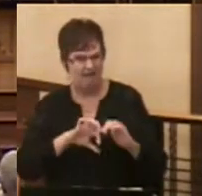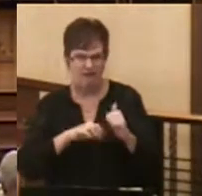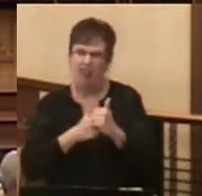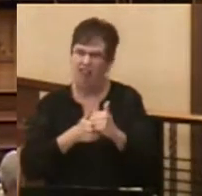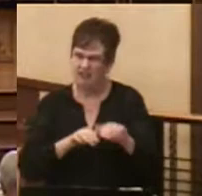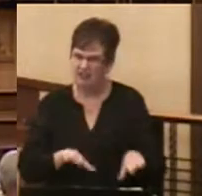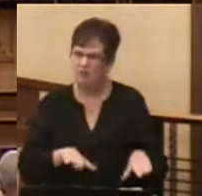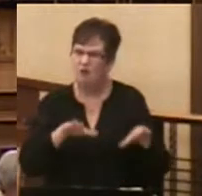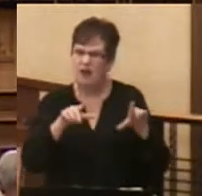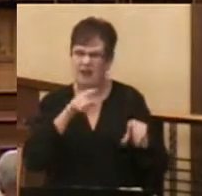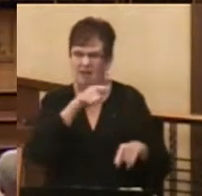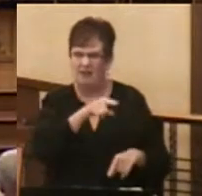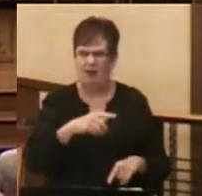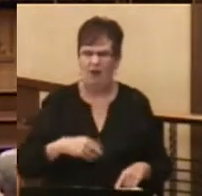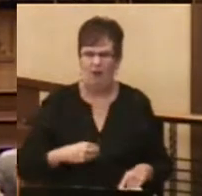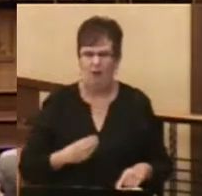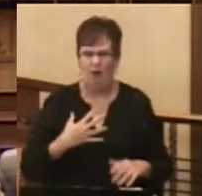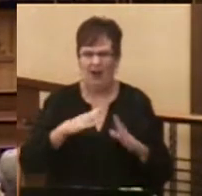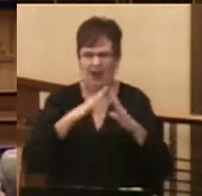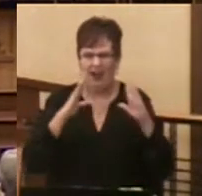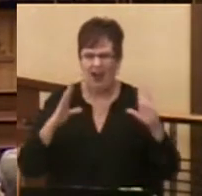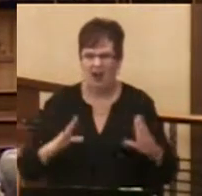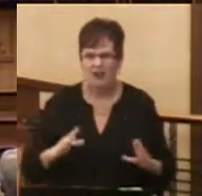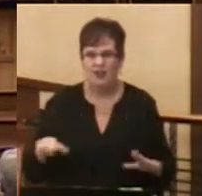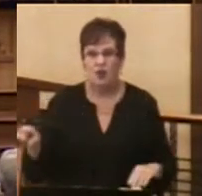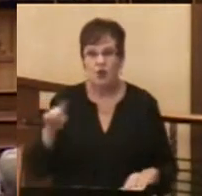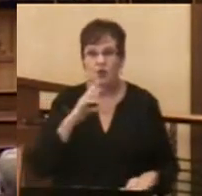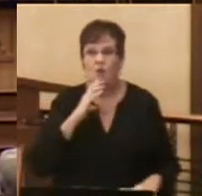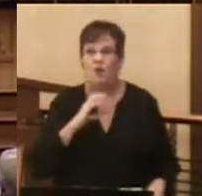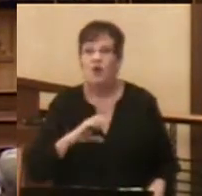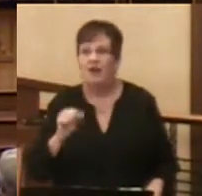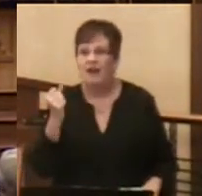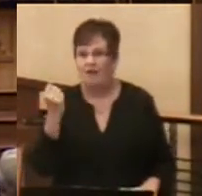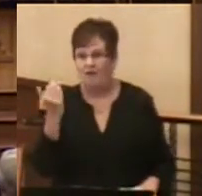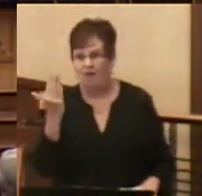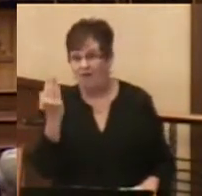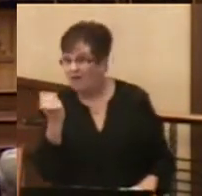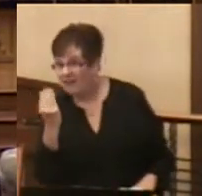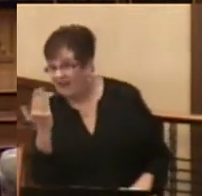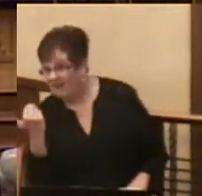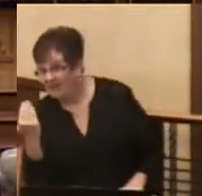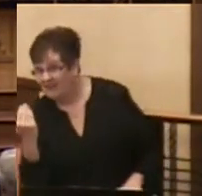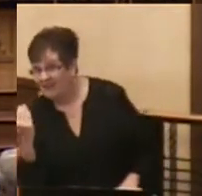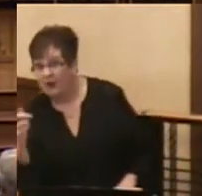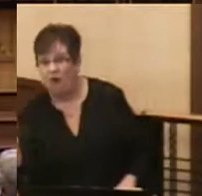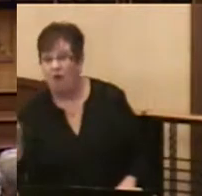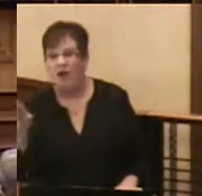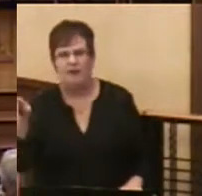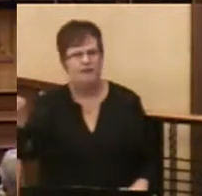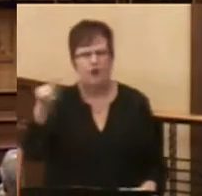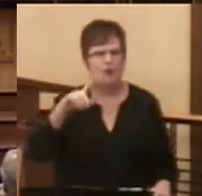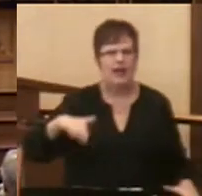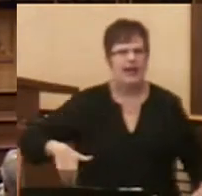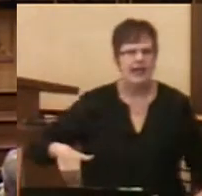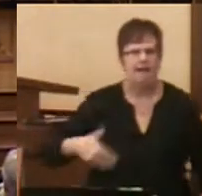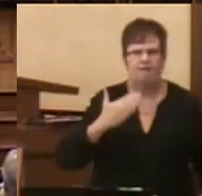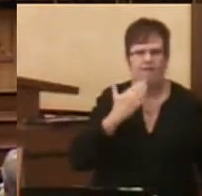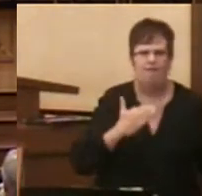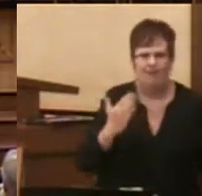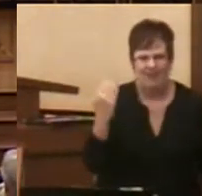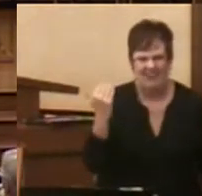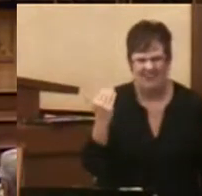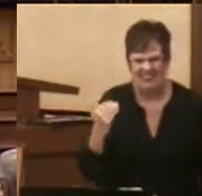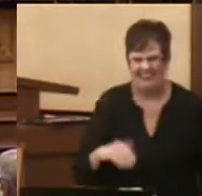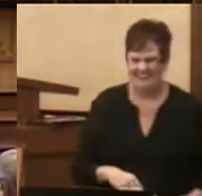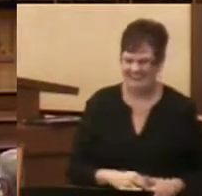up in the White House. When you were 15 years of age or if you have yet to attain 15 years of